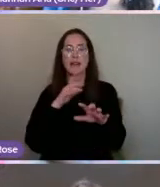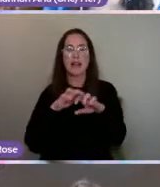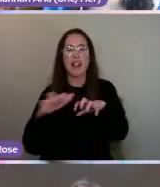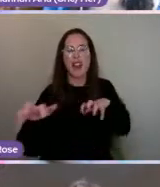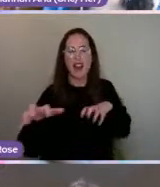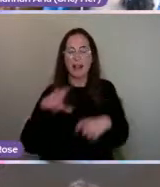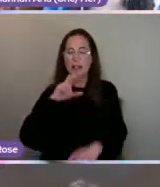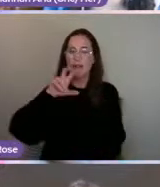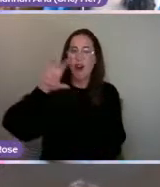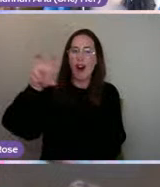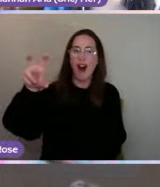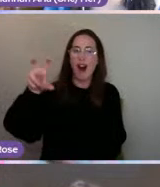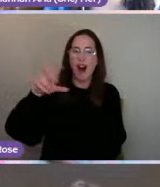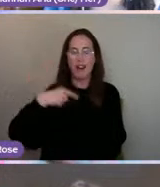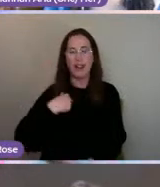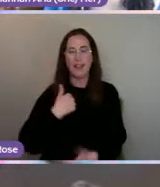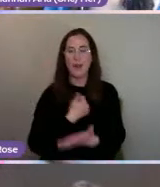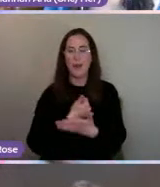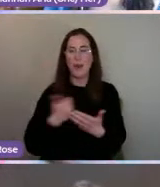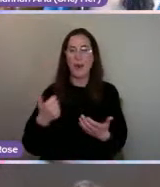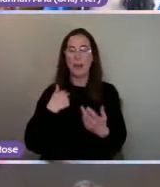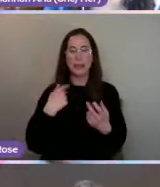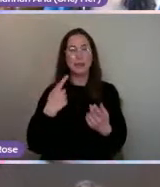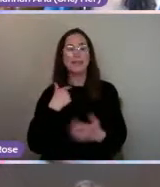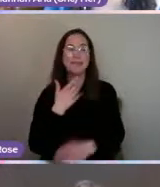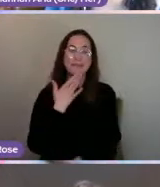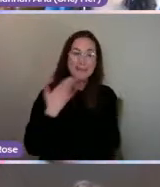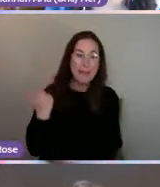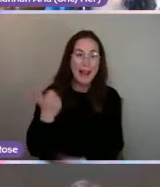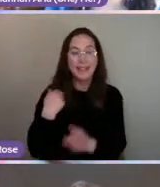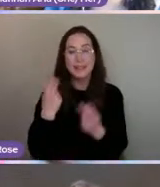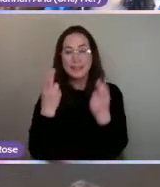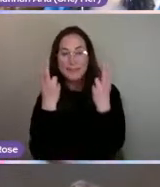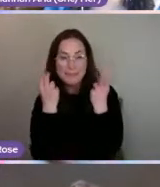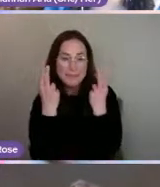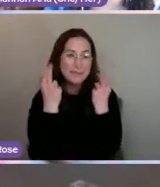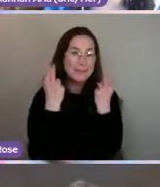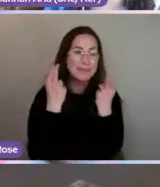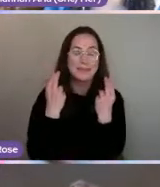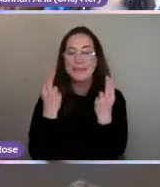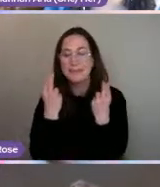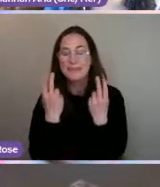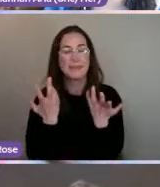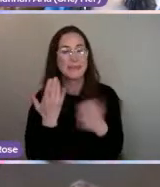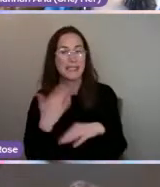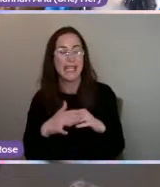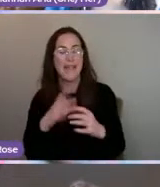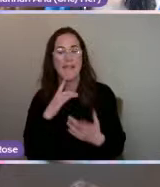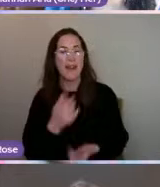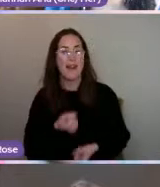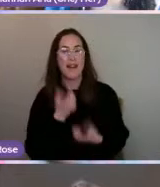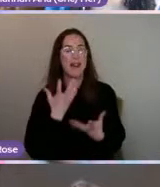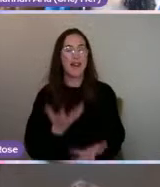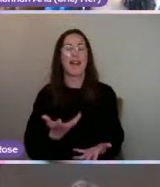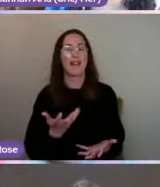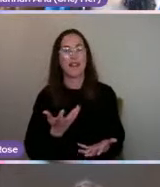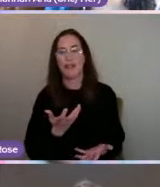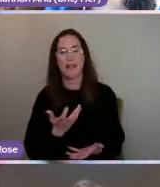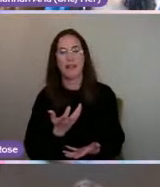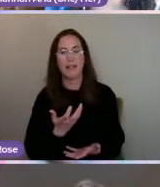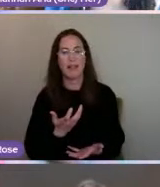roar, because I've always been someone that's been quite polite, never really outspoken, sort of